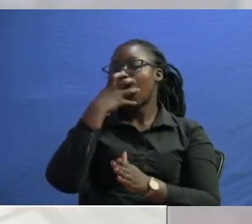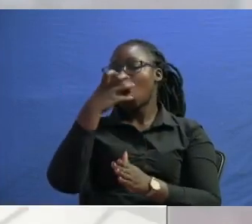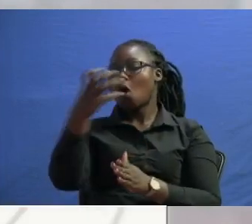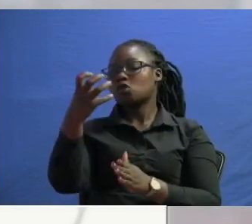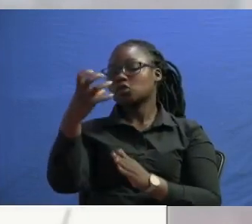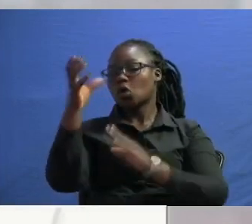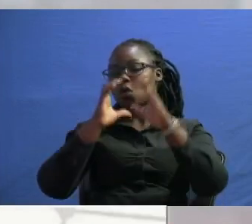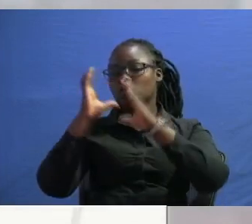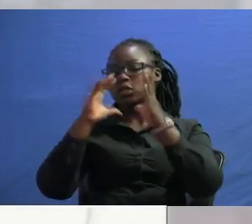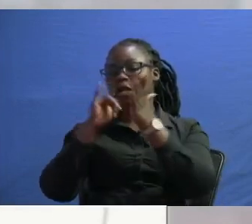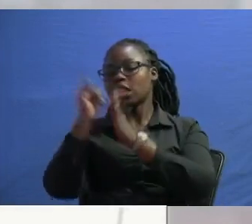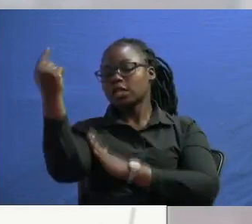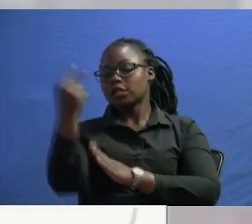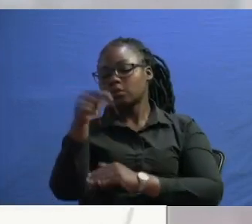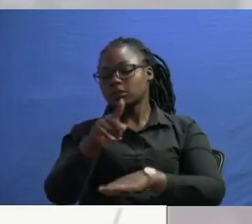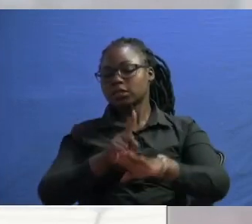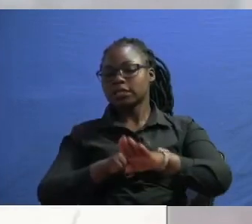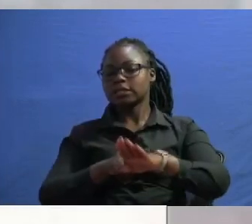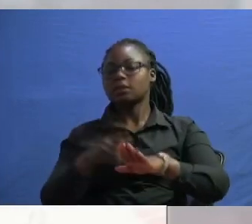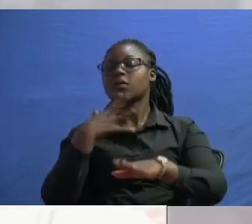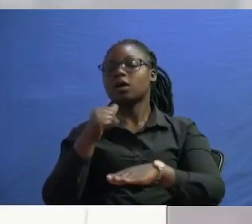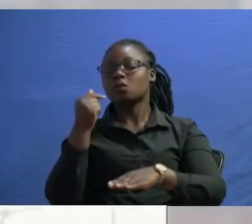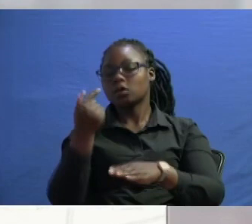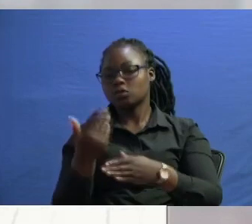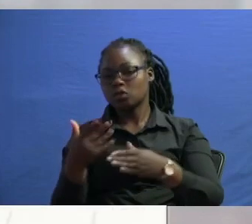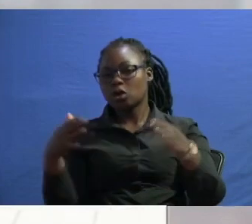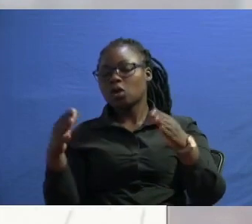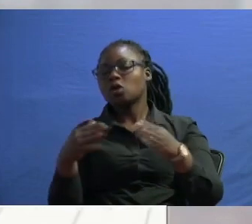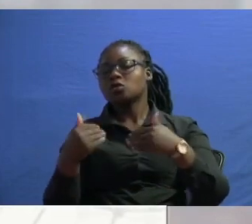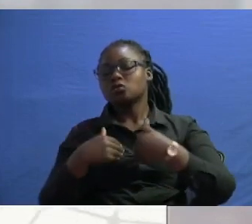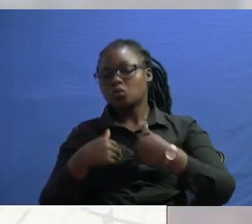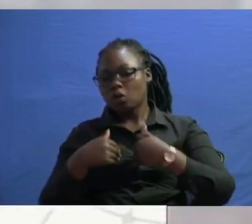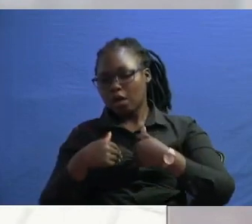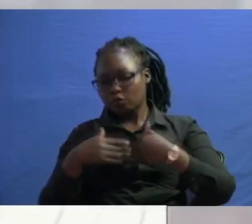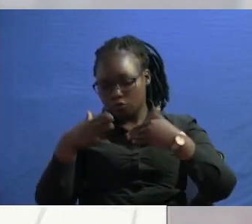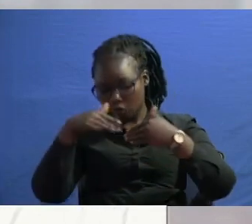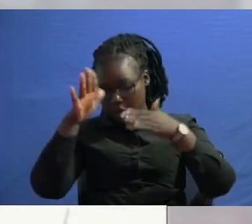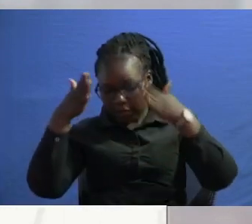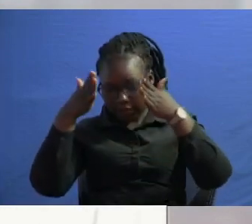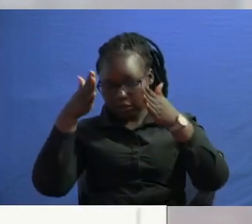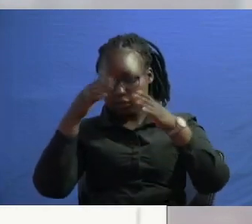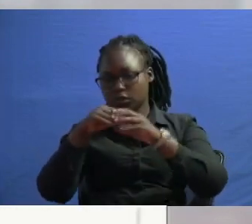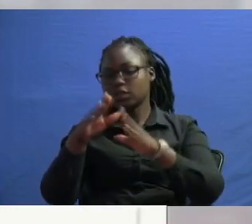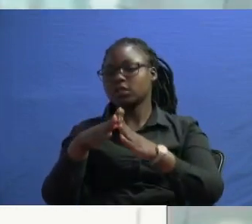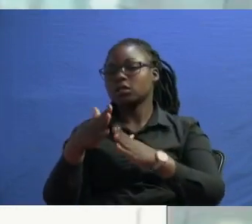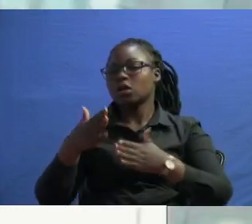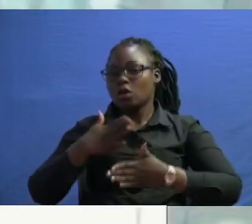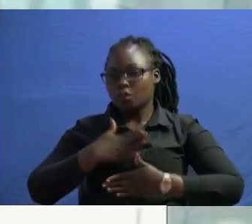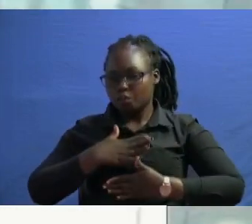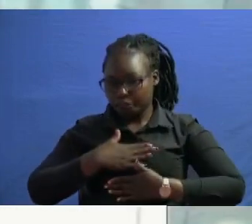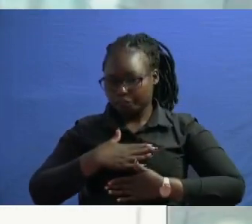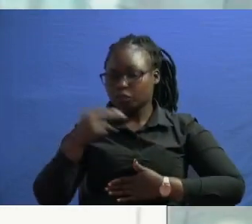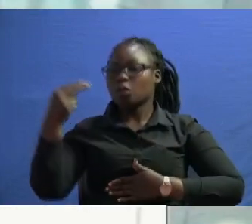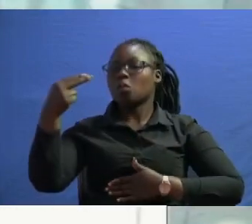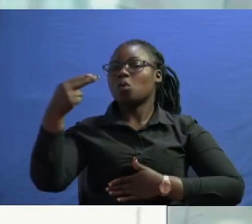conversation that comes at this particular time and i want to get um your insight on this uh you know mr ndeki when you look at